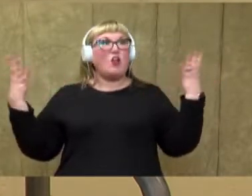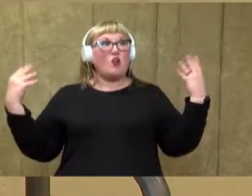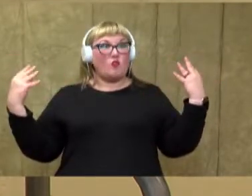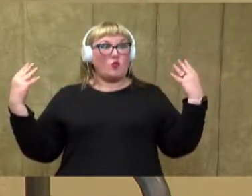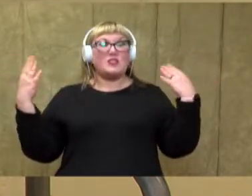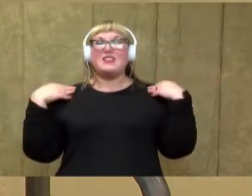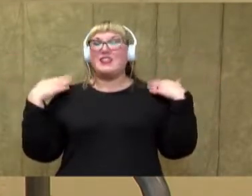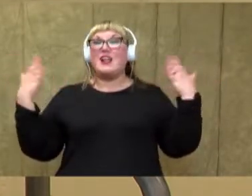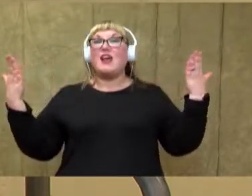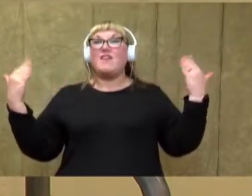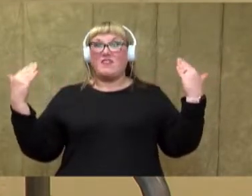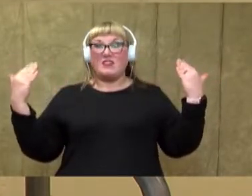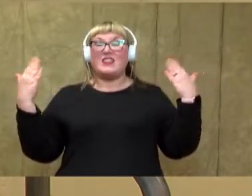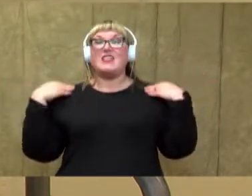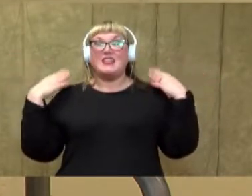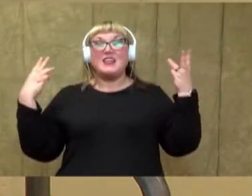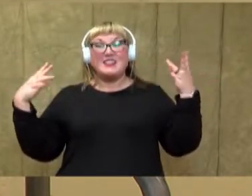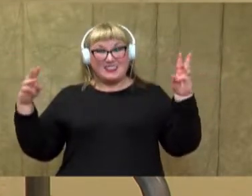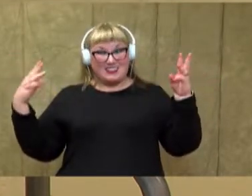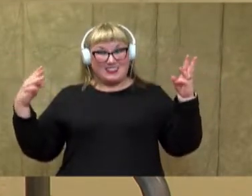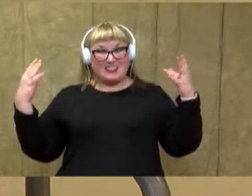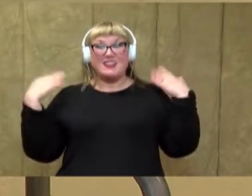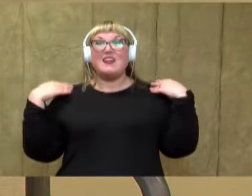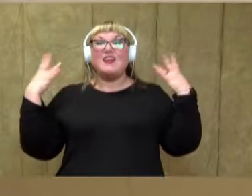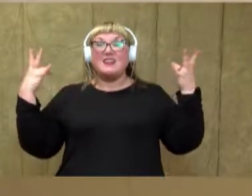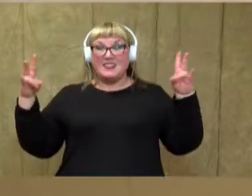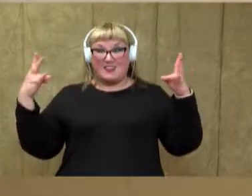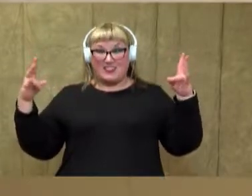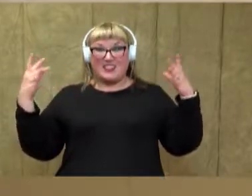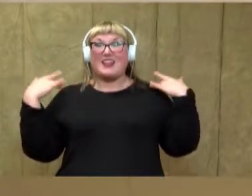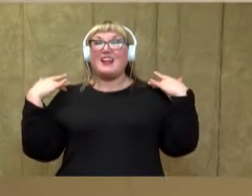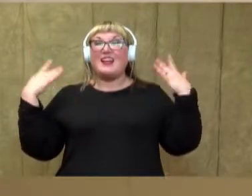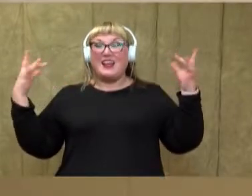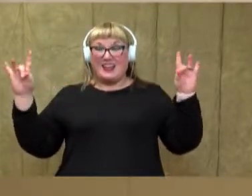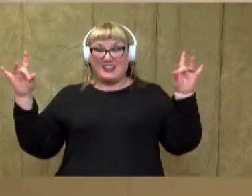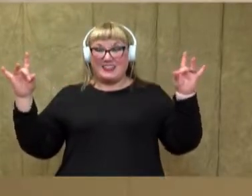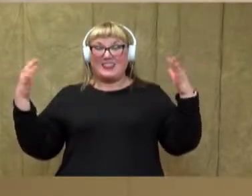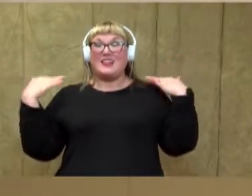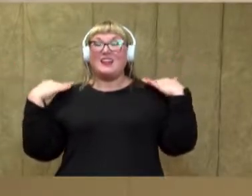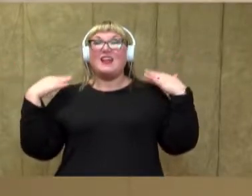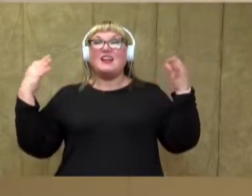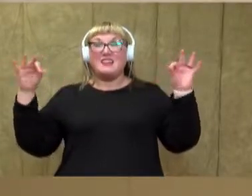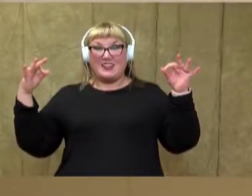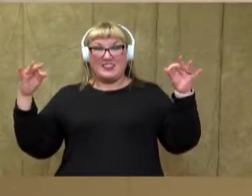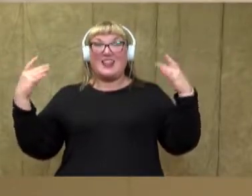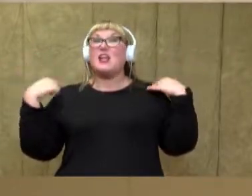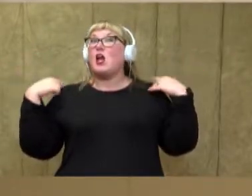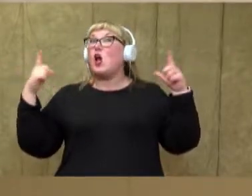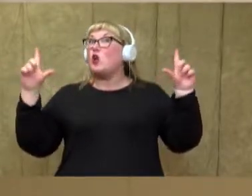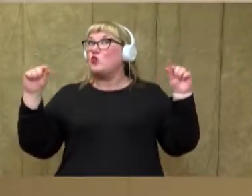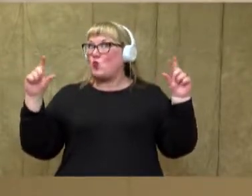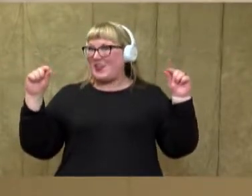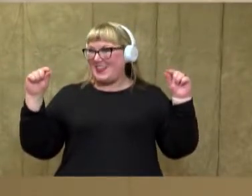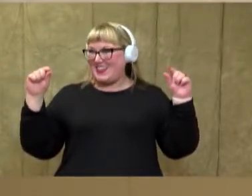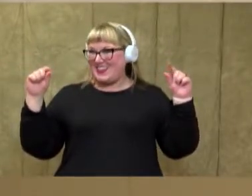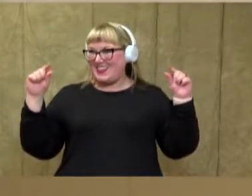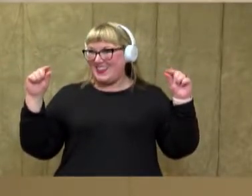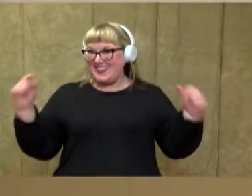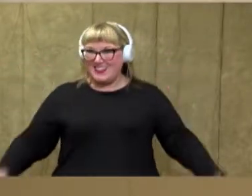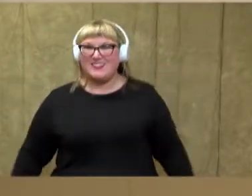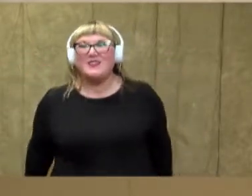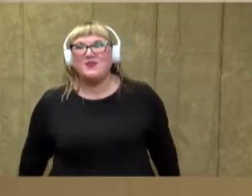13, 14, 15, 16, 17, 18, 19, 20.